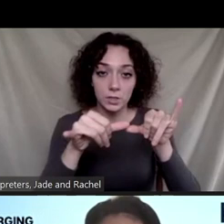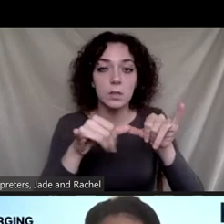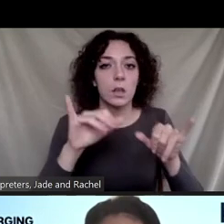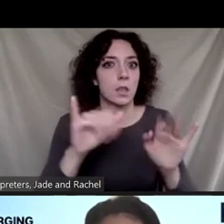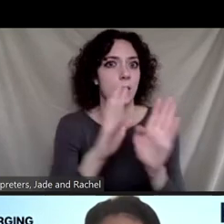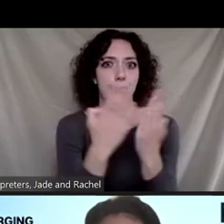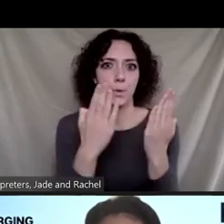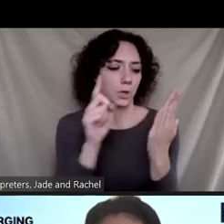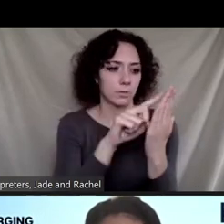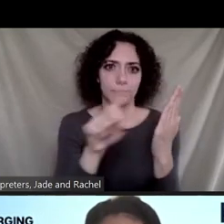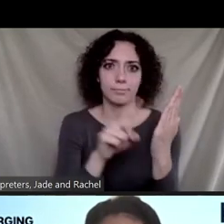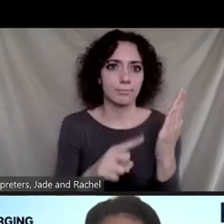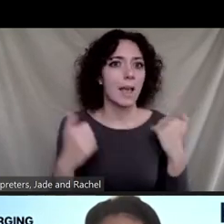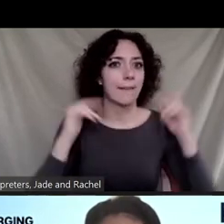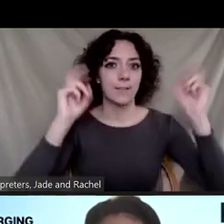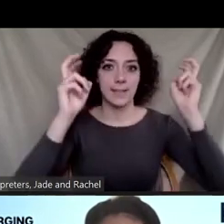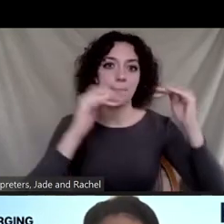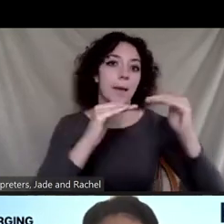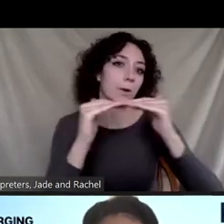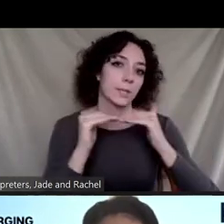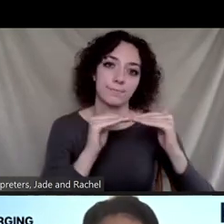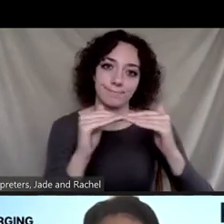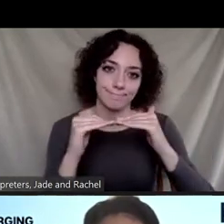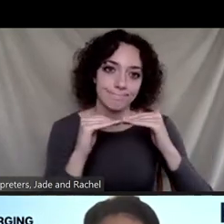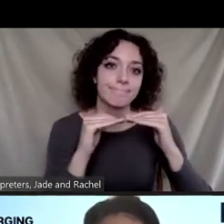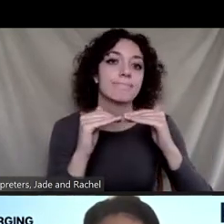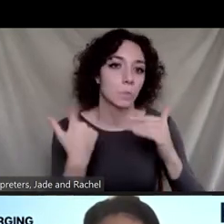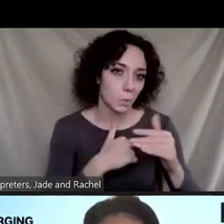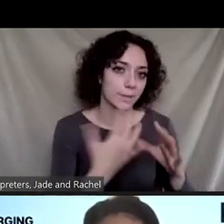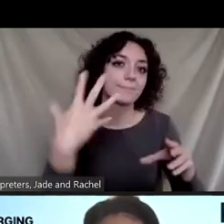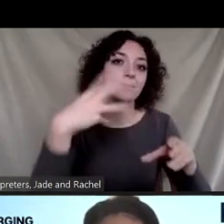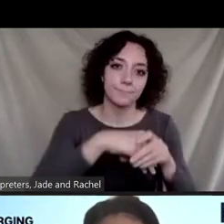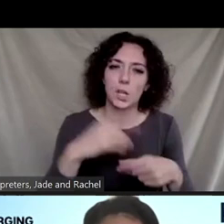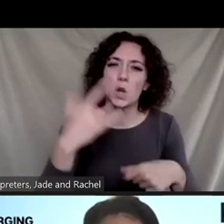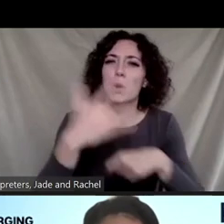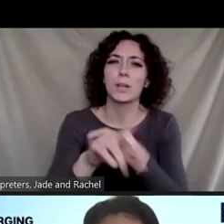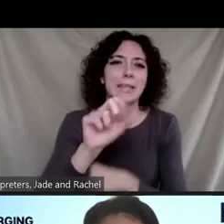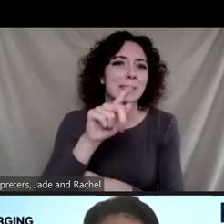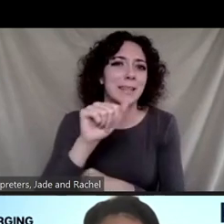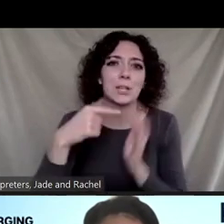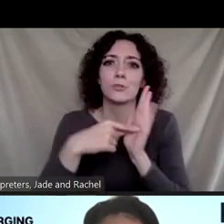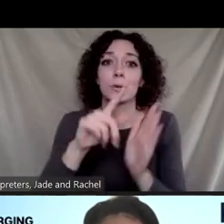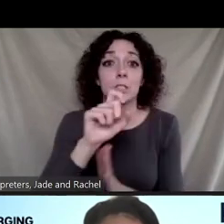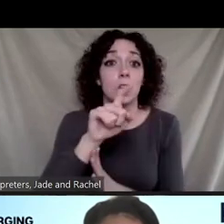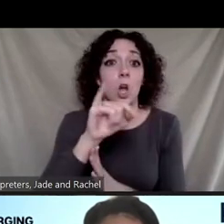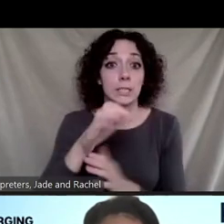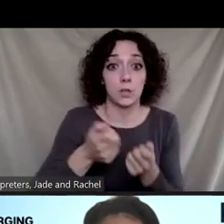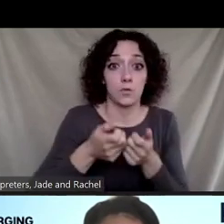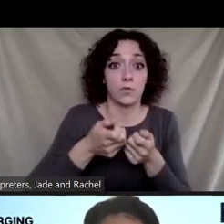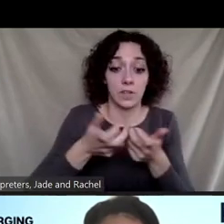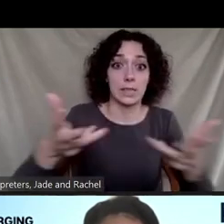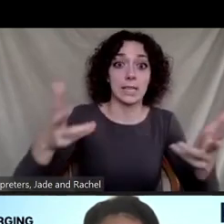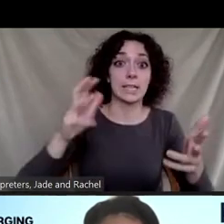woven a theme of equity. We present the very early data showing toxic release inventory overlaid with